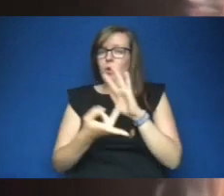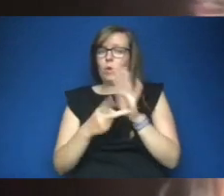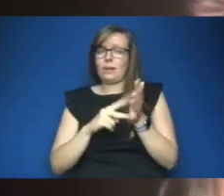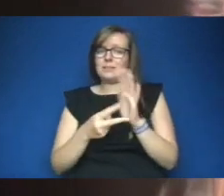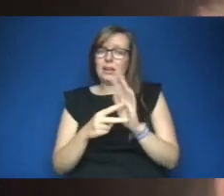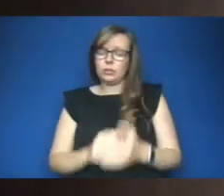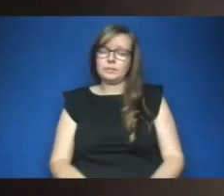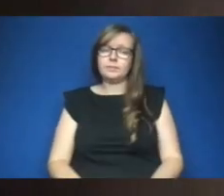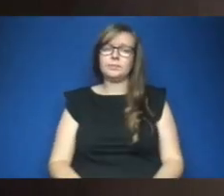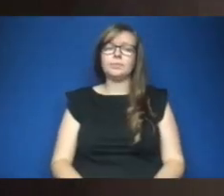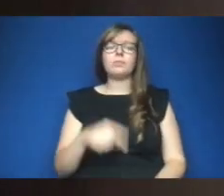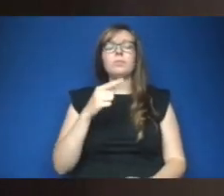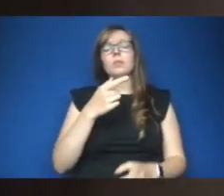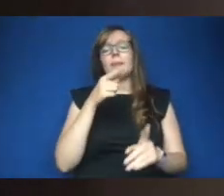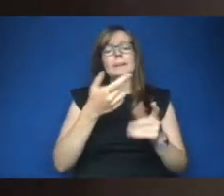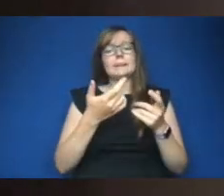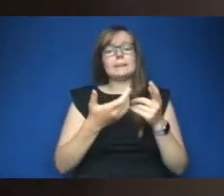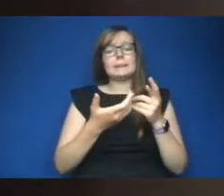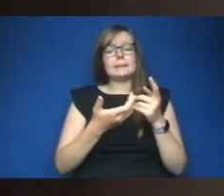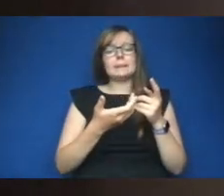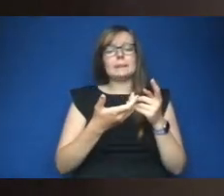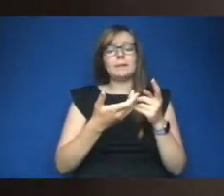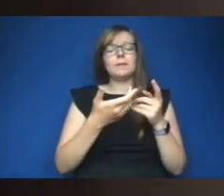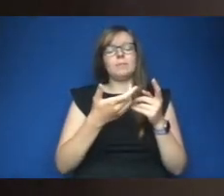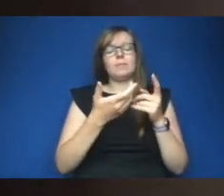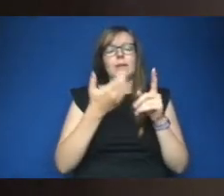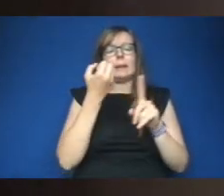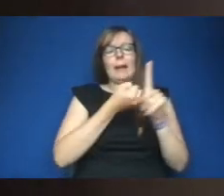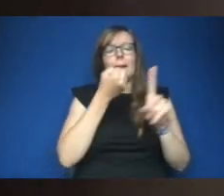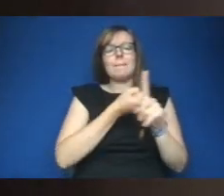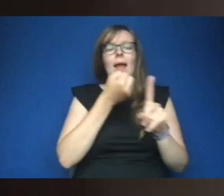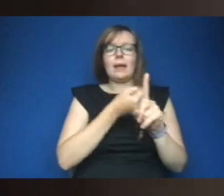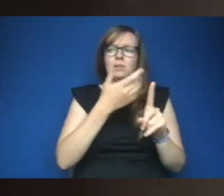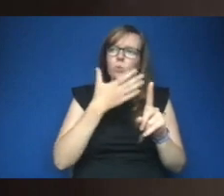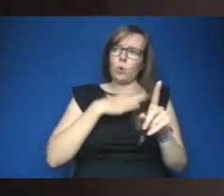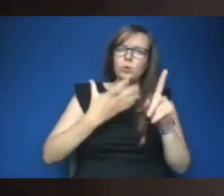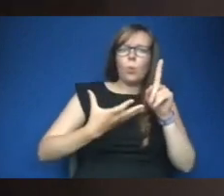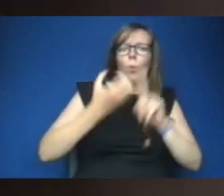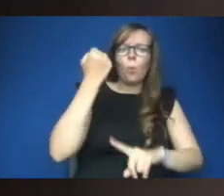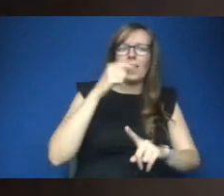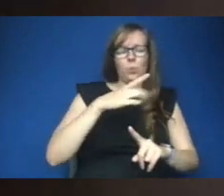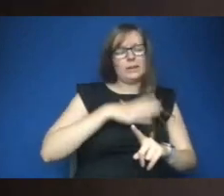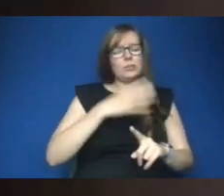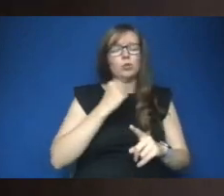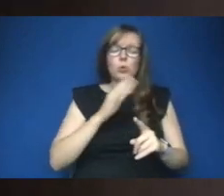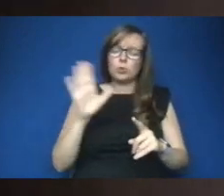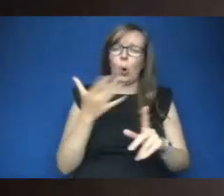so to win this campaign and to win any aspect of this campaign we need to be using all of the tactics in our campaigning